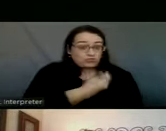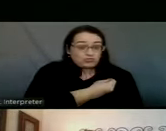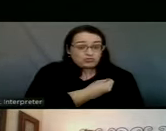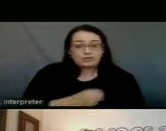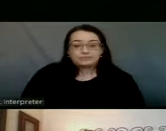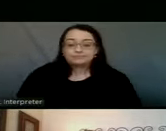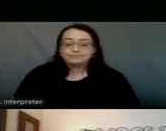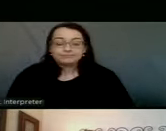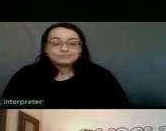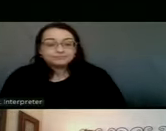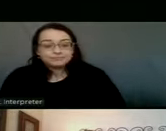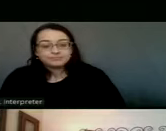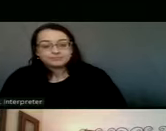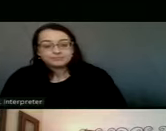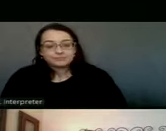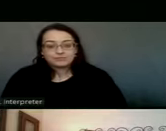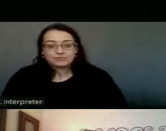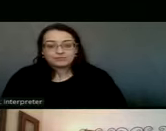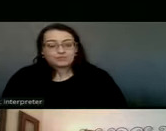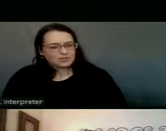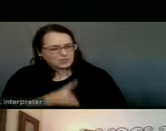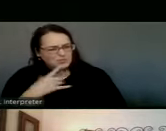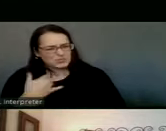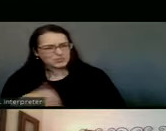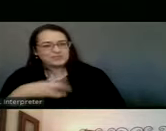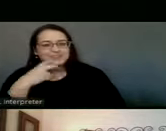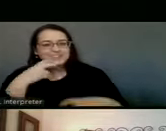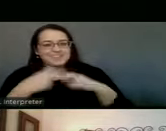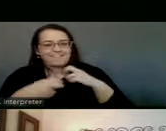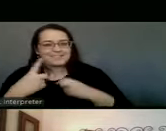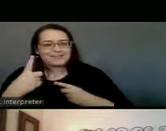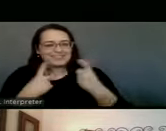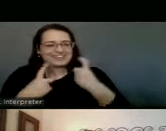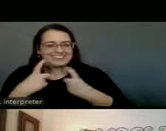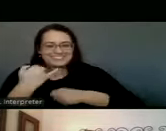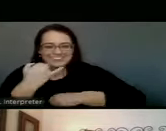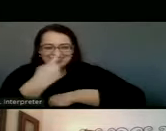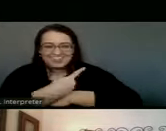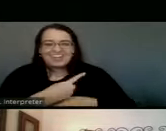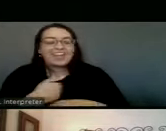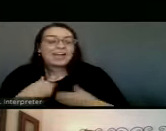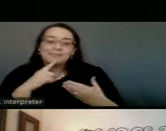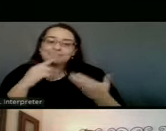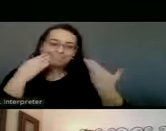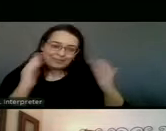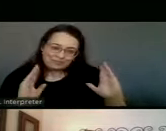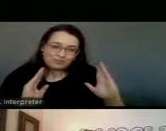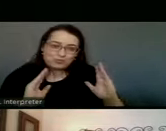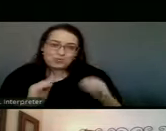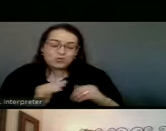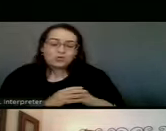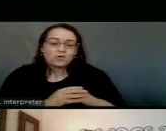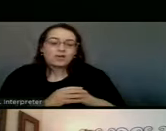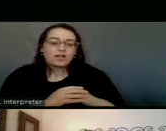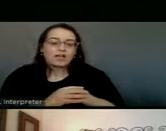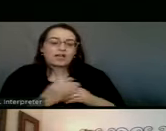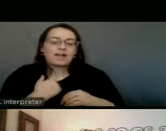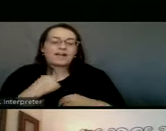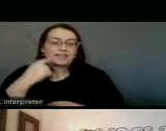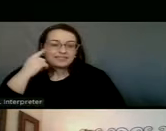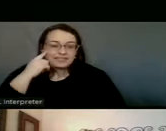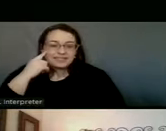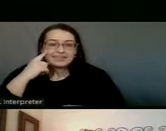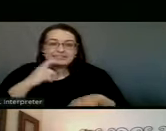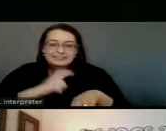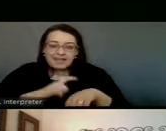Um, y'all are really asking tough questions. I don't know that. Um, I think that, you know, as